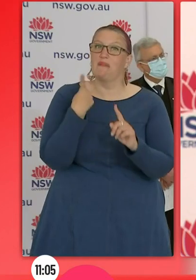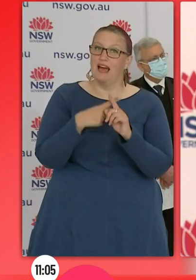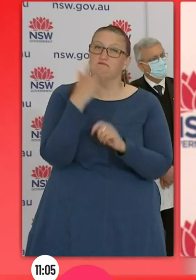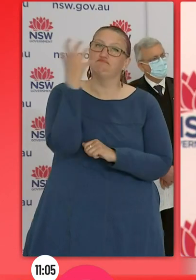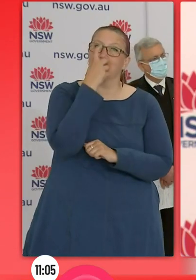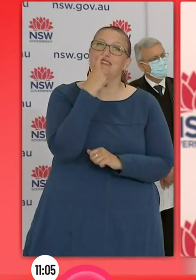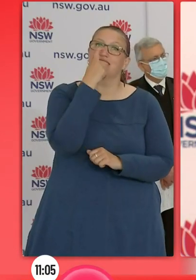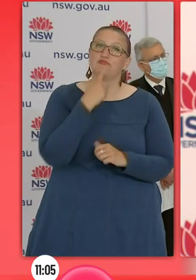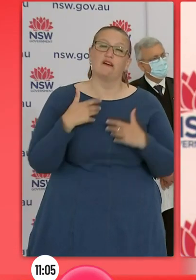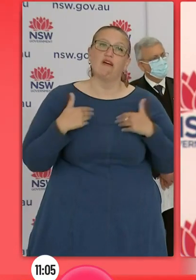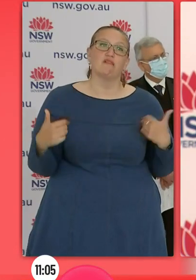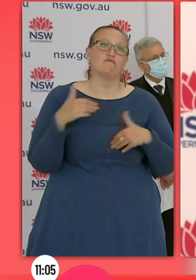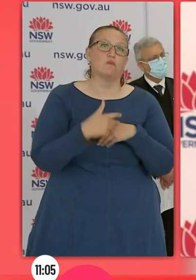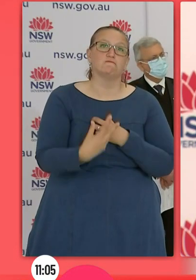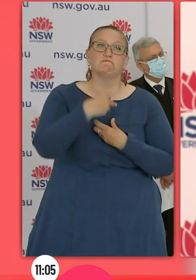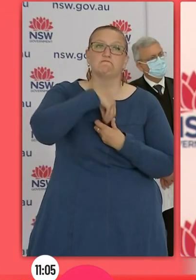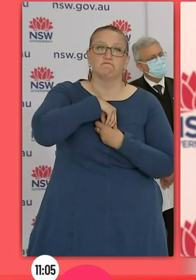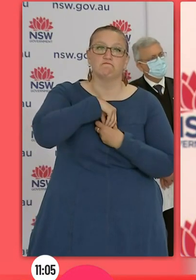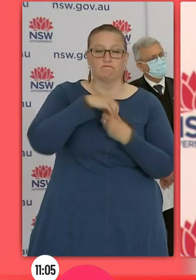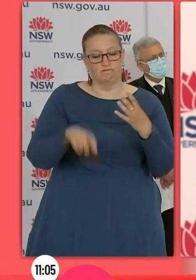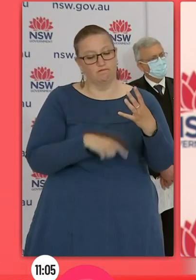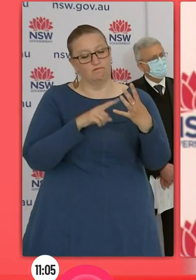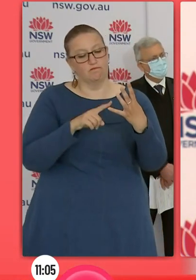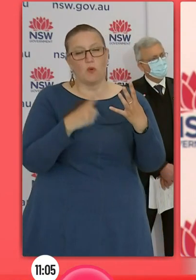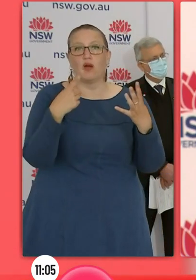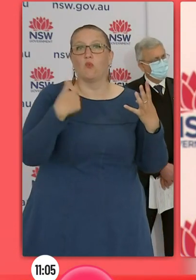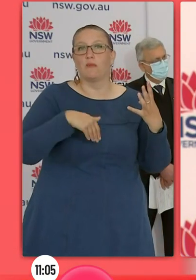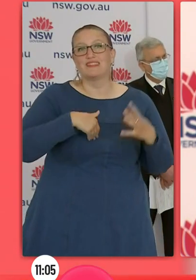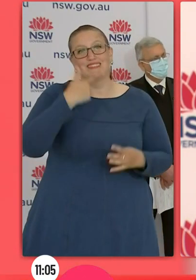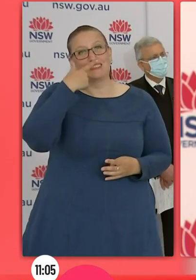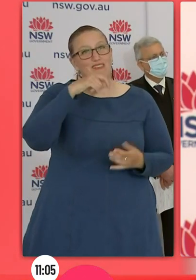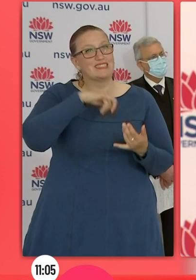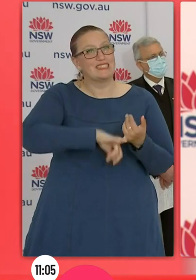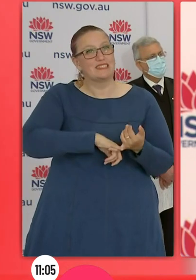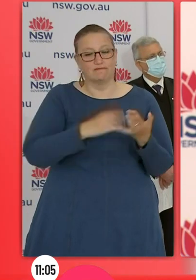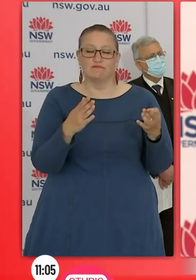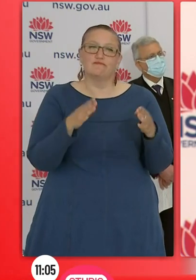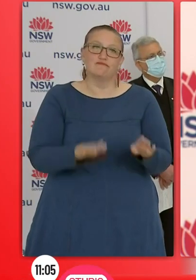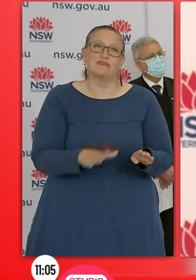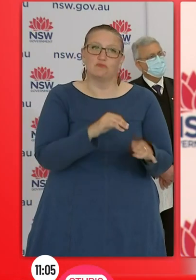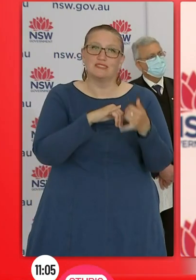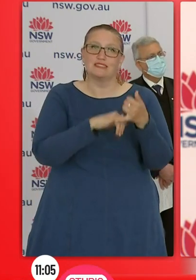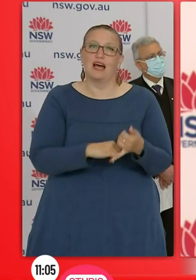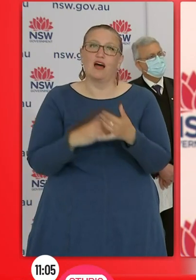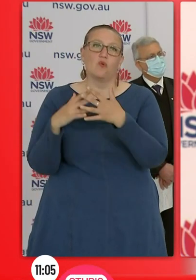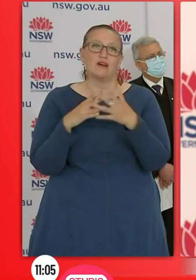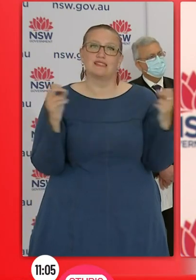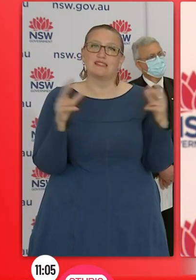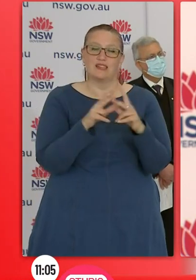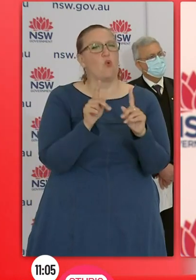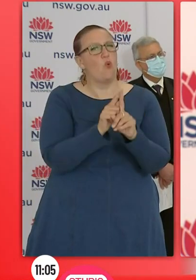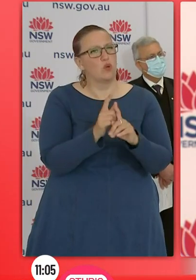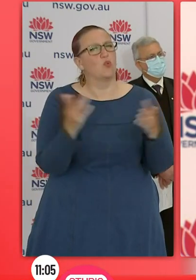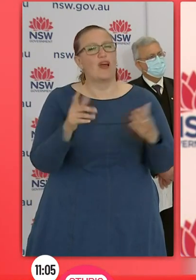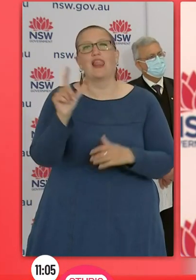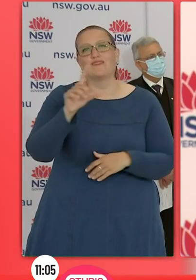health conditions. A woman in her 70s passed away from south west Sydney also at Liverpool Hospital.